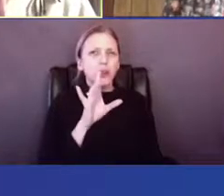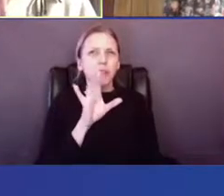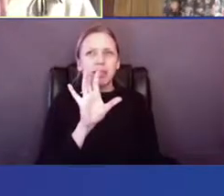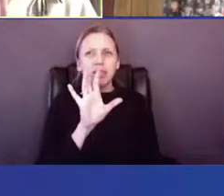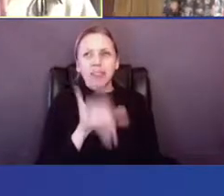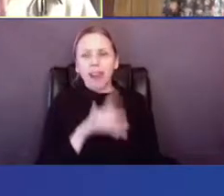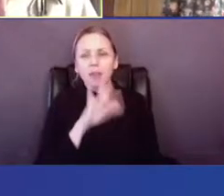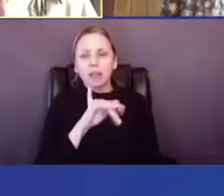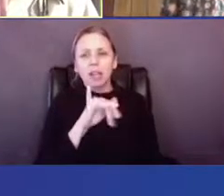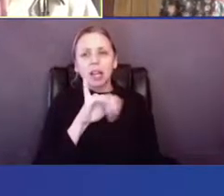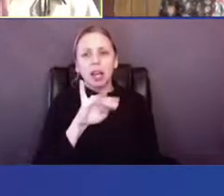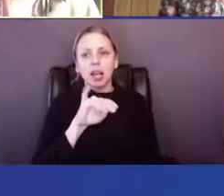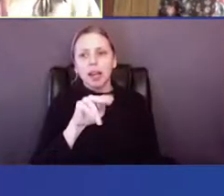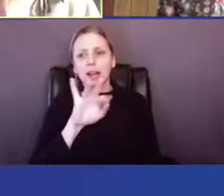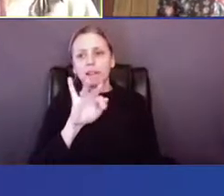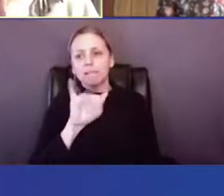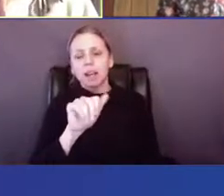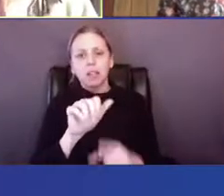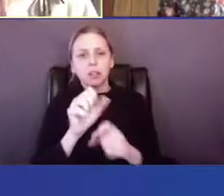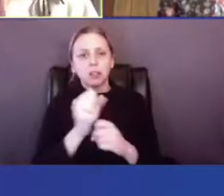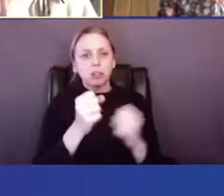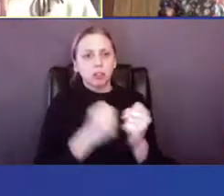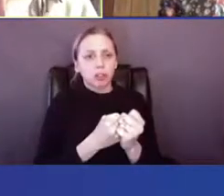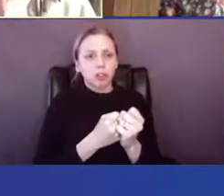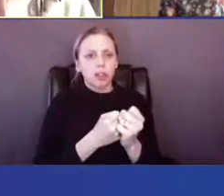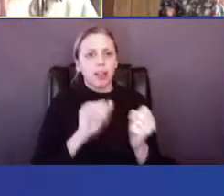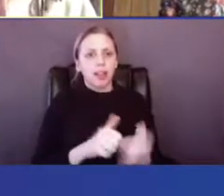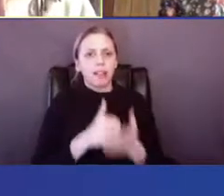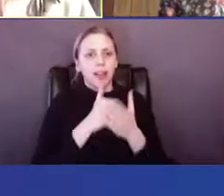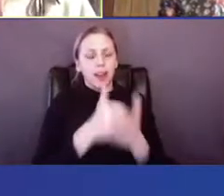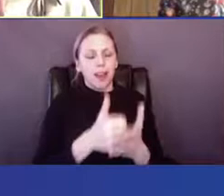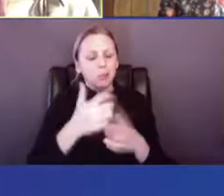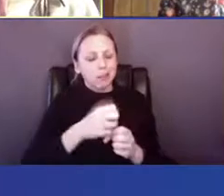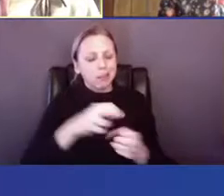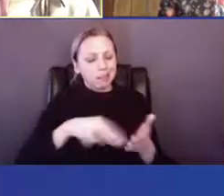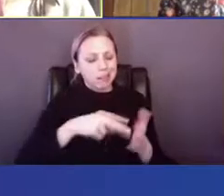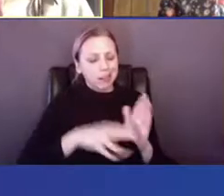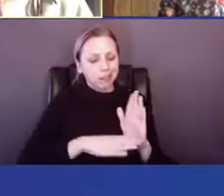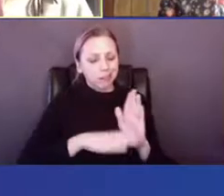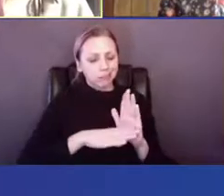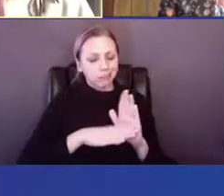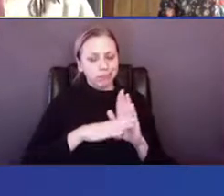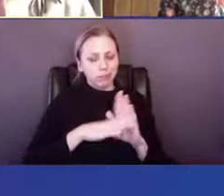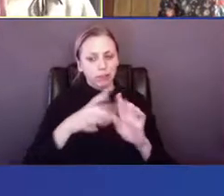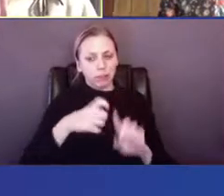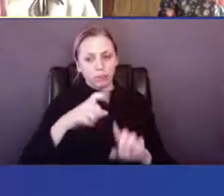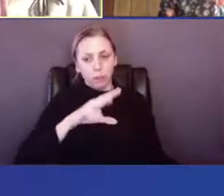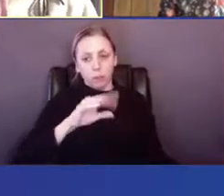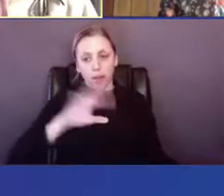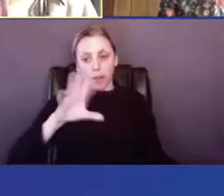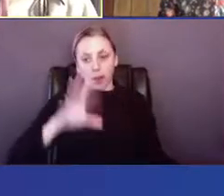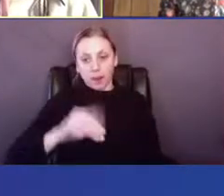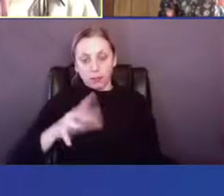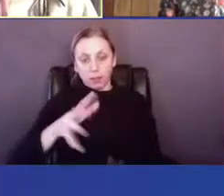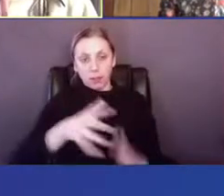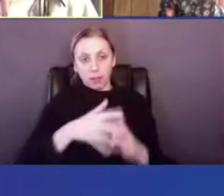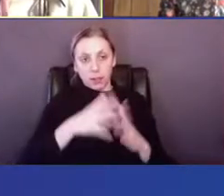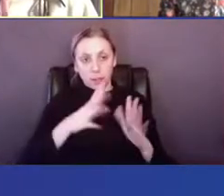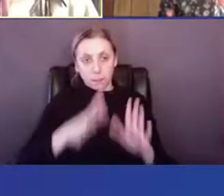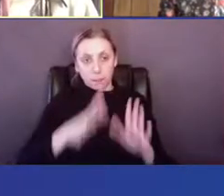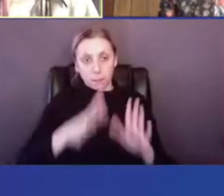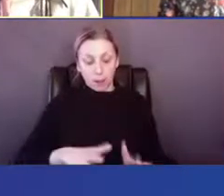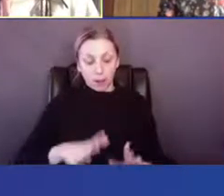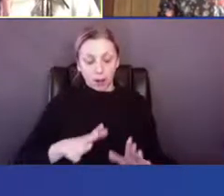shall we say, dance by African Americans that was emerging in the late 60s and 70s, to really get a